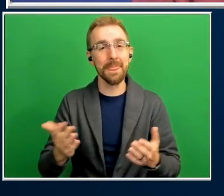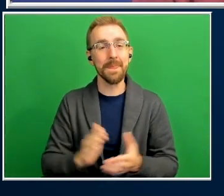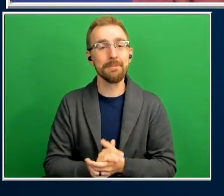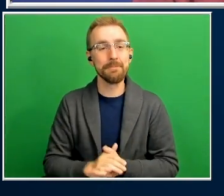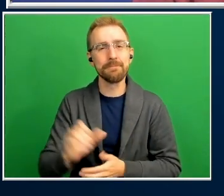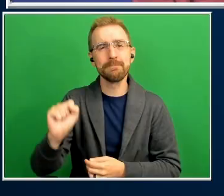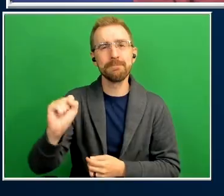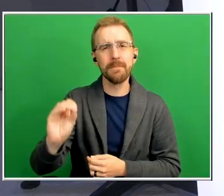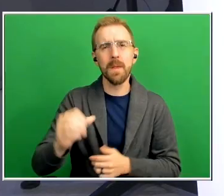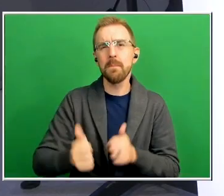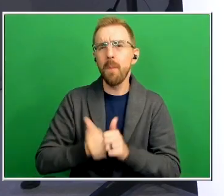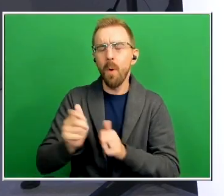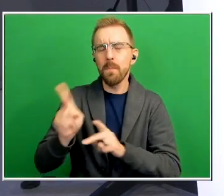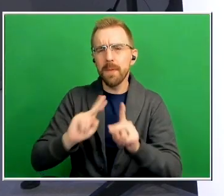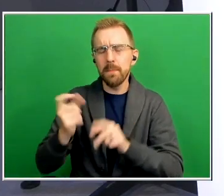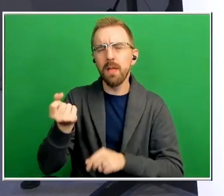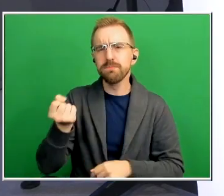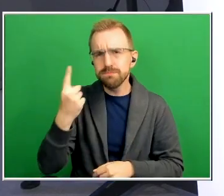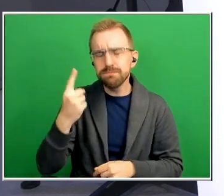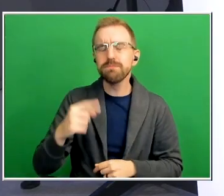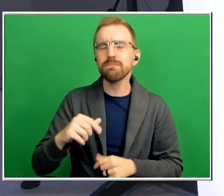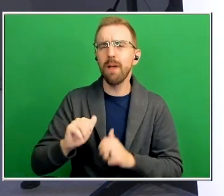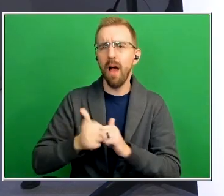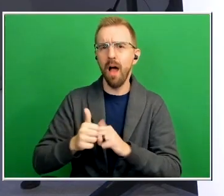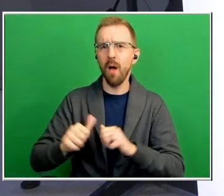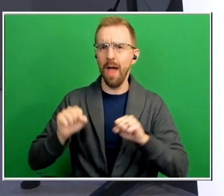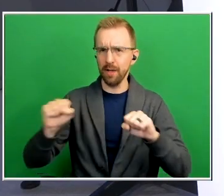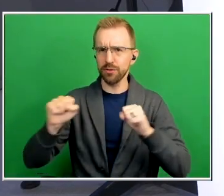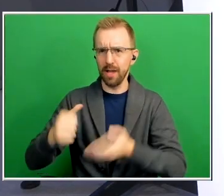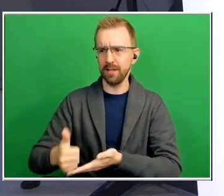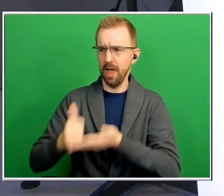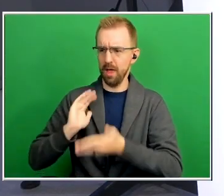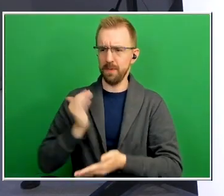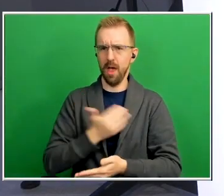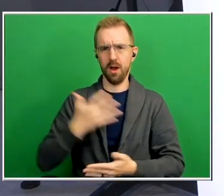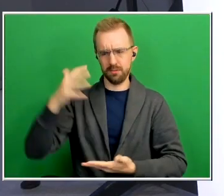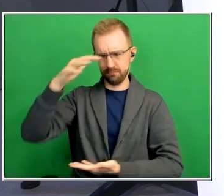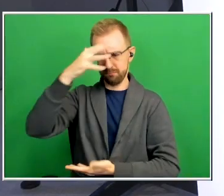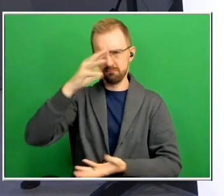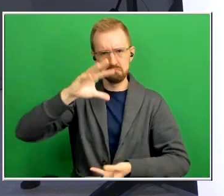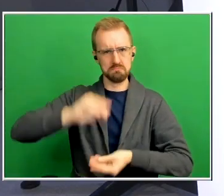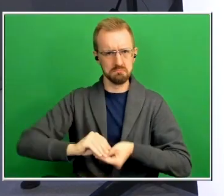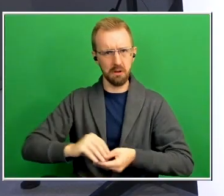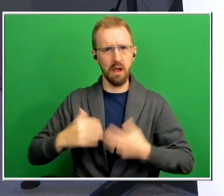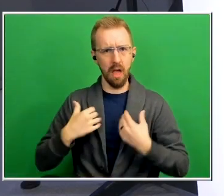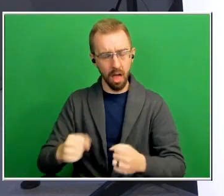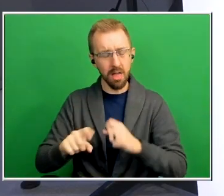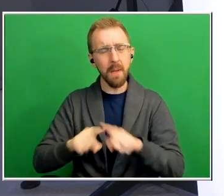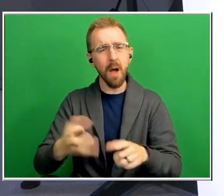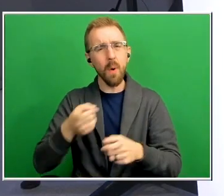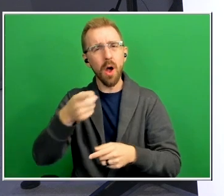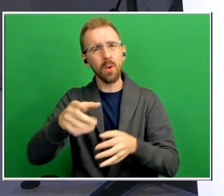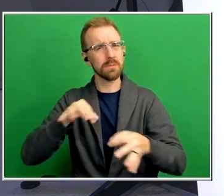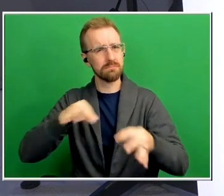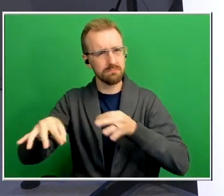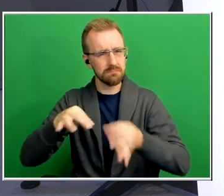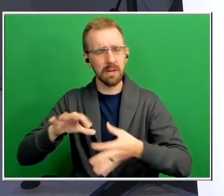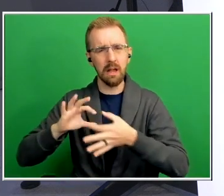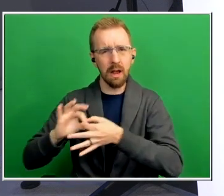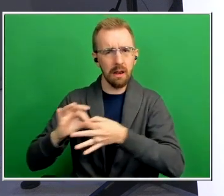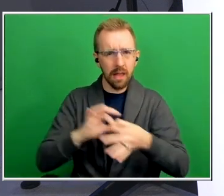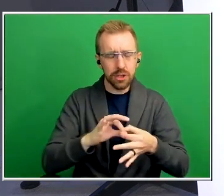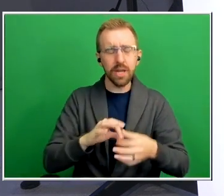understand how exercise helps our overall health but Dr. Burns just really explain the connection between exercise and